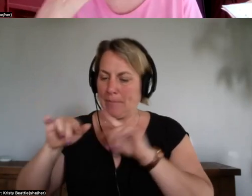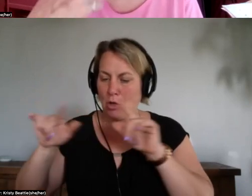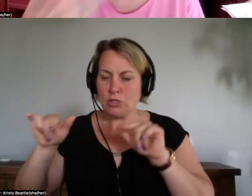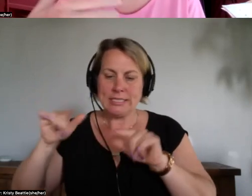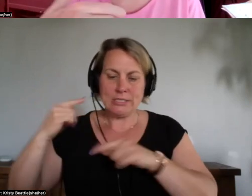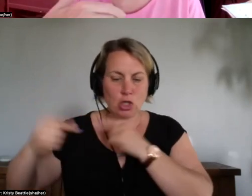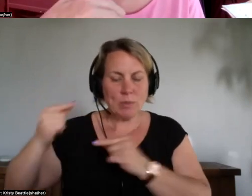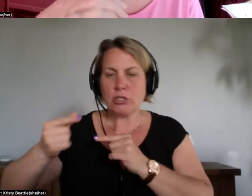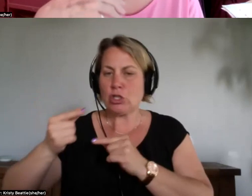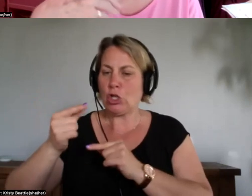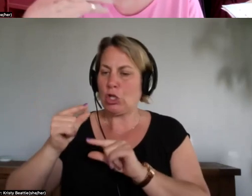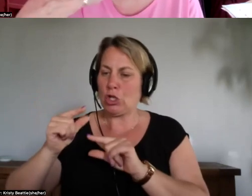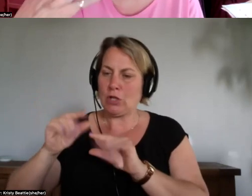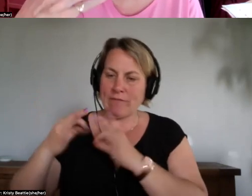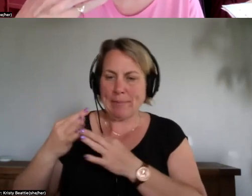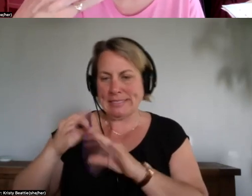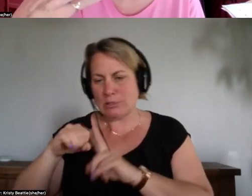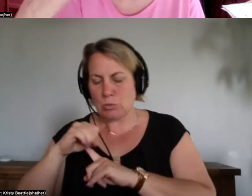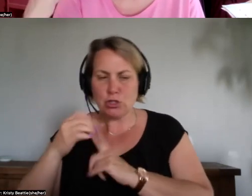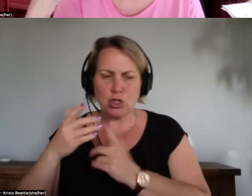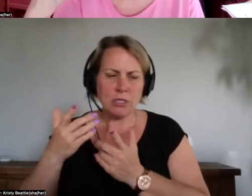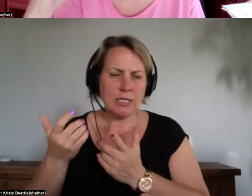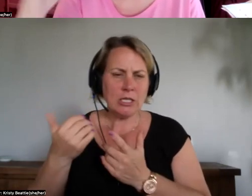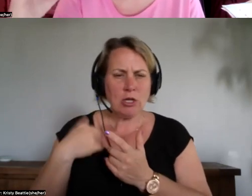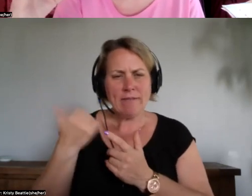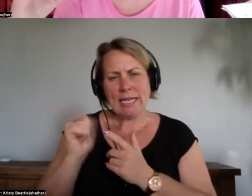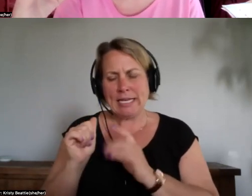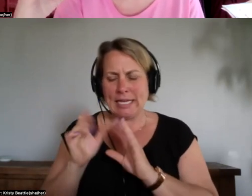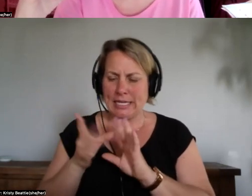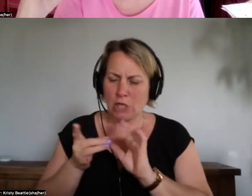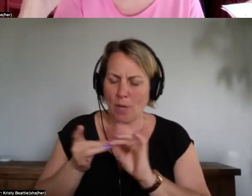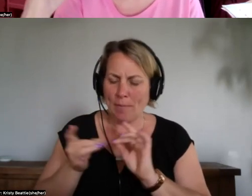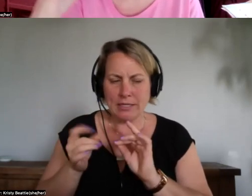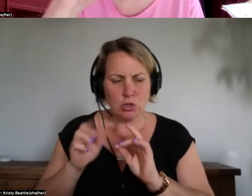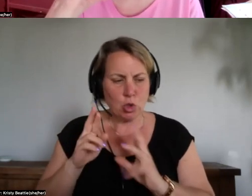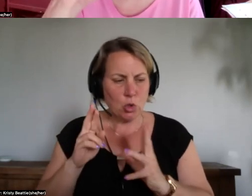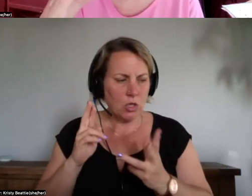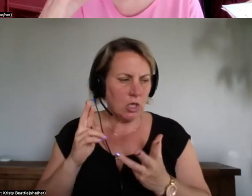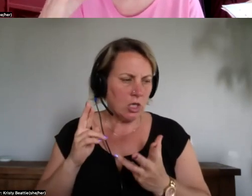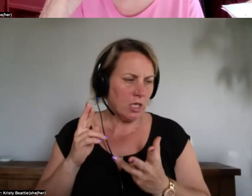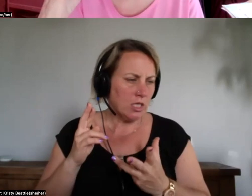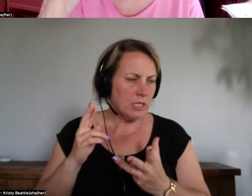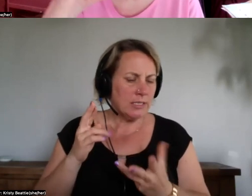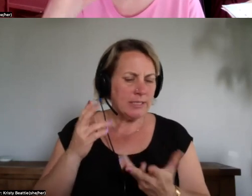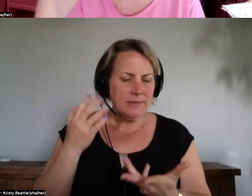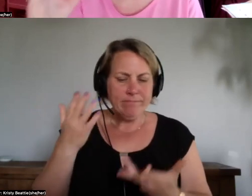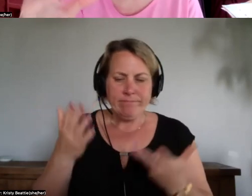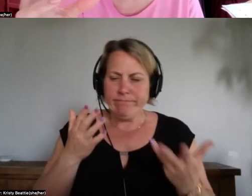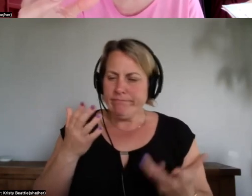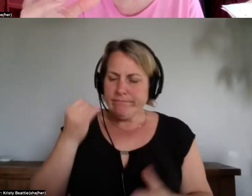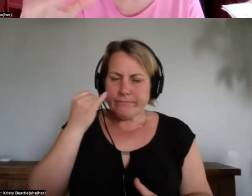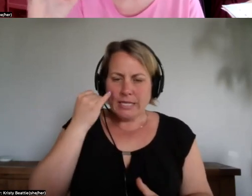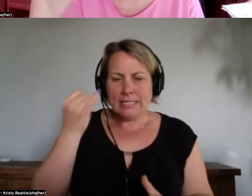any comment in terms of coming to terms with the fact that somebody